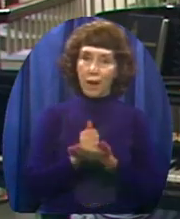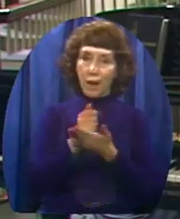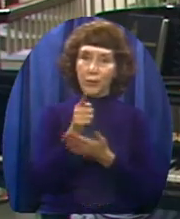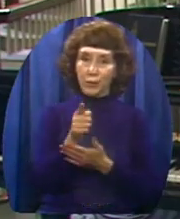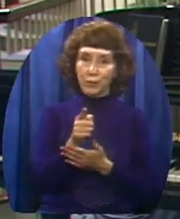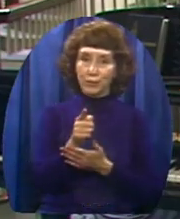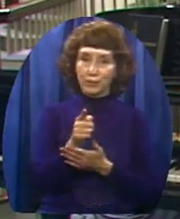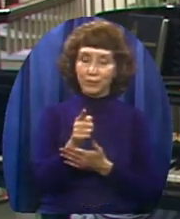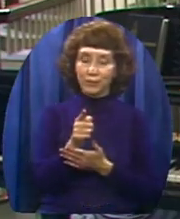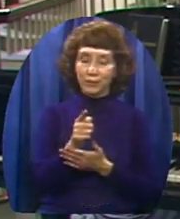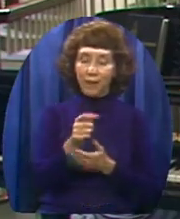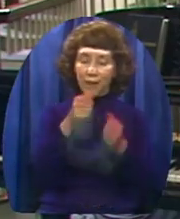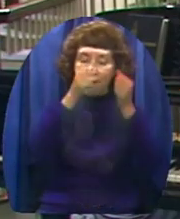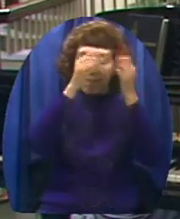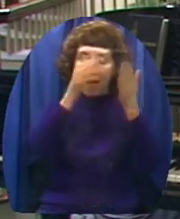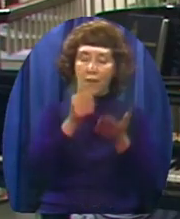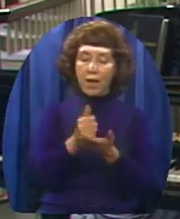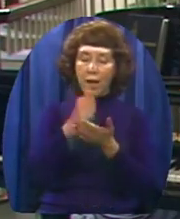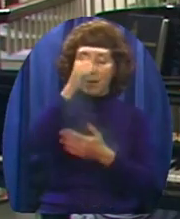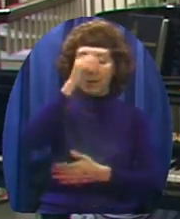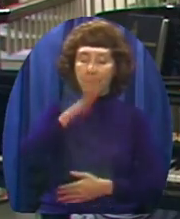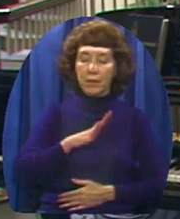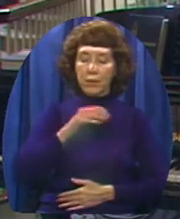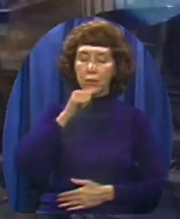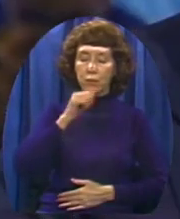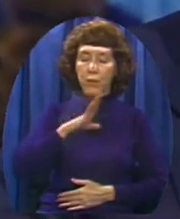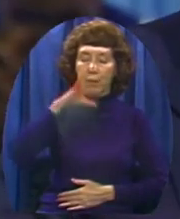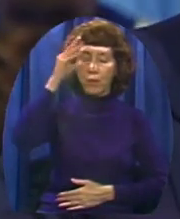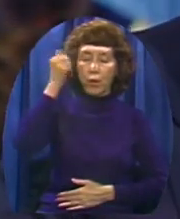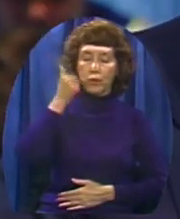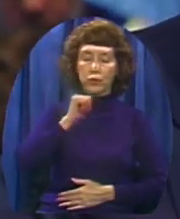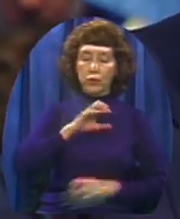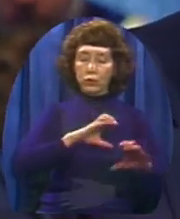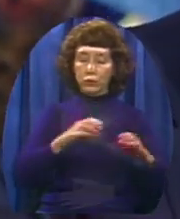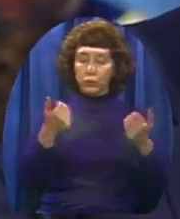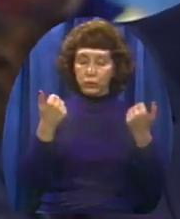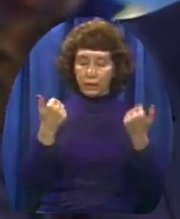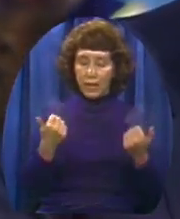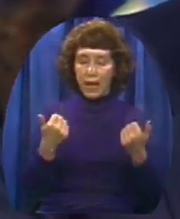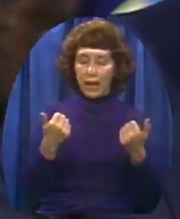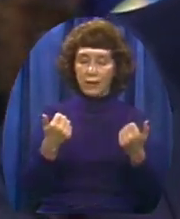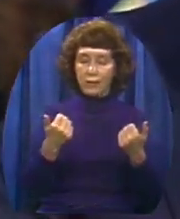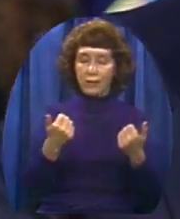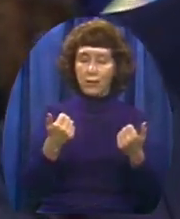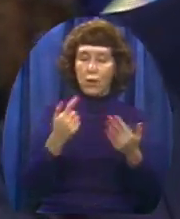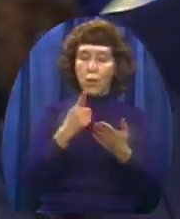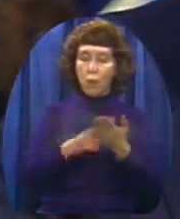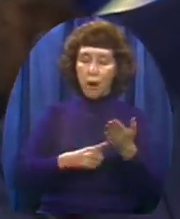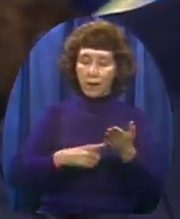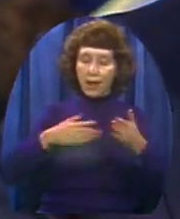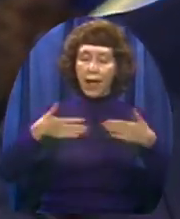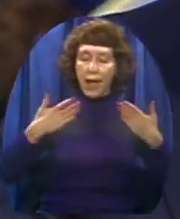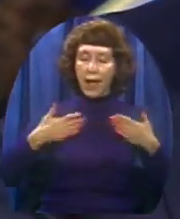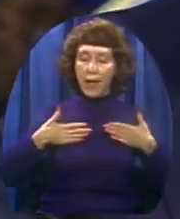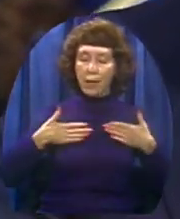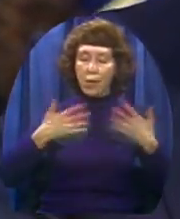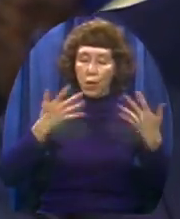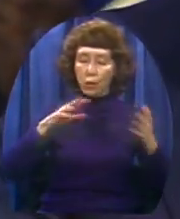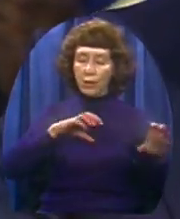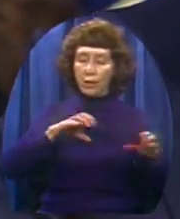help men, women, boys and girls Right now To do what they'll be glad they've done When standing in your presence one day